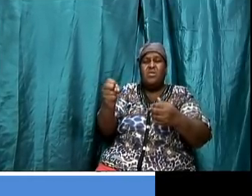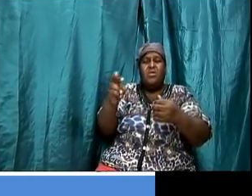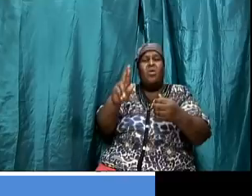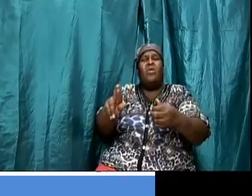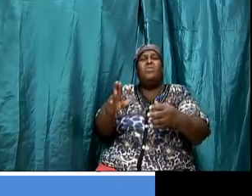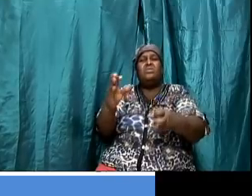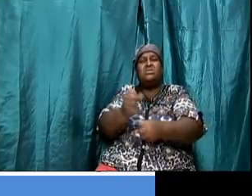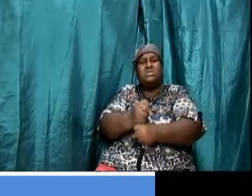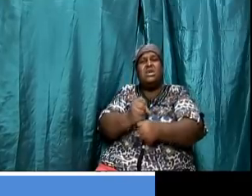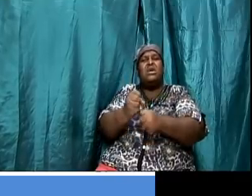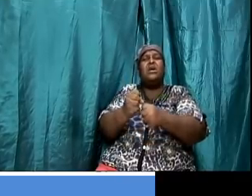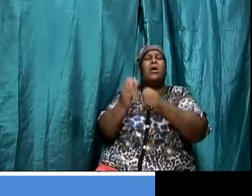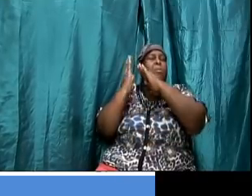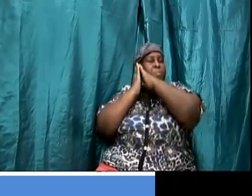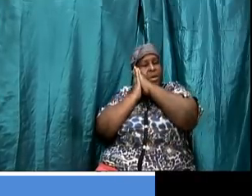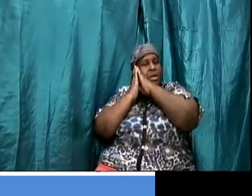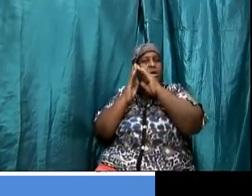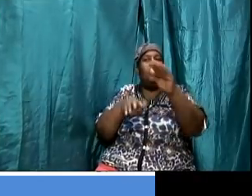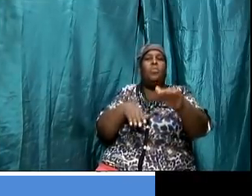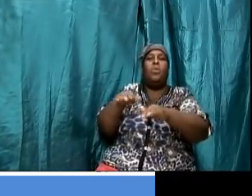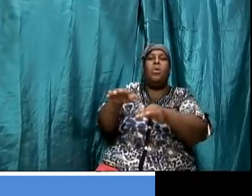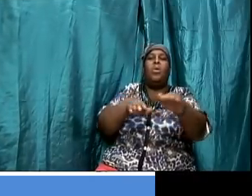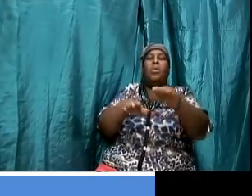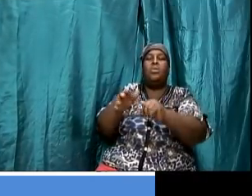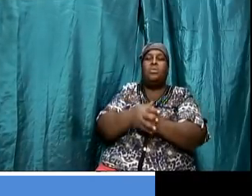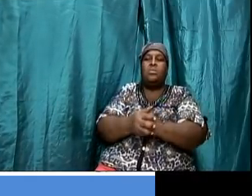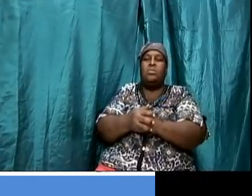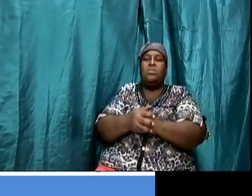astonished because he was showing them that he was lord